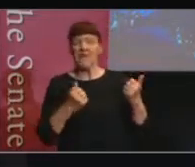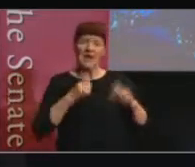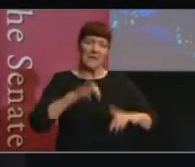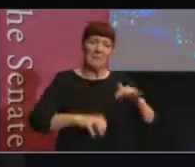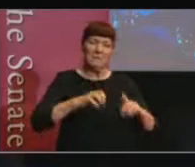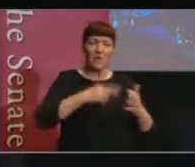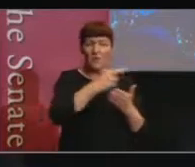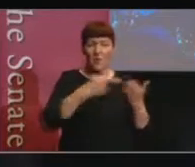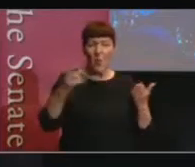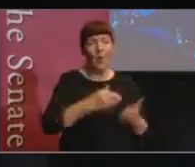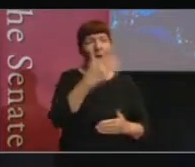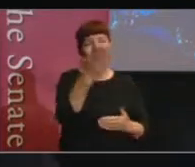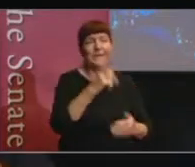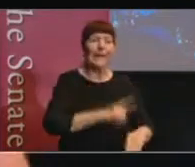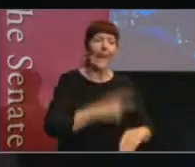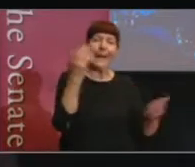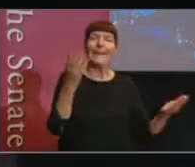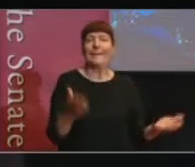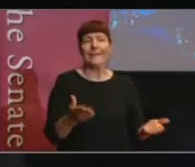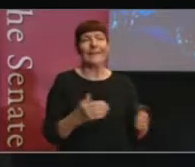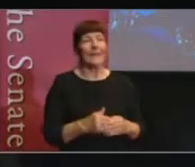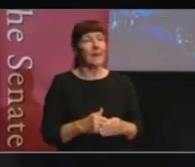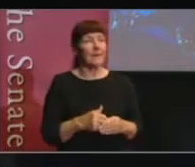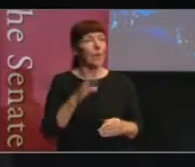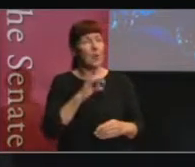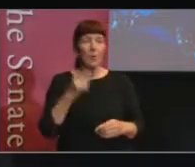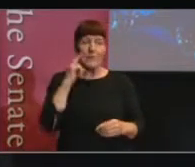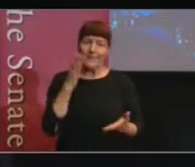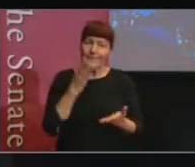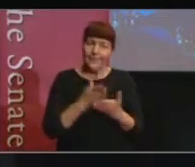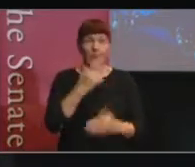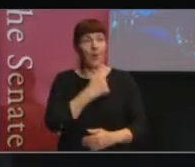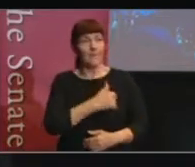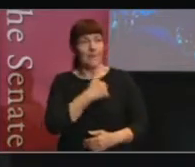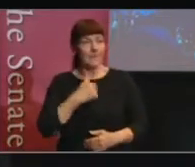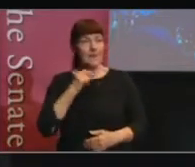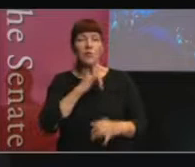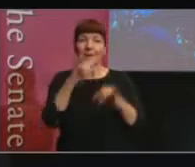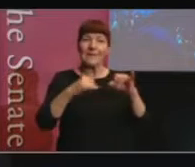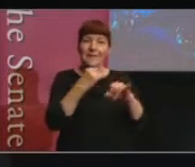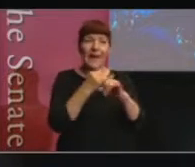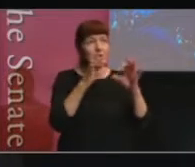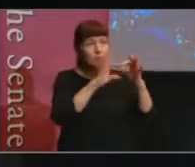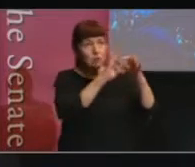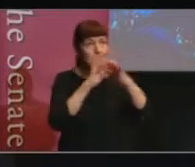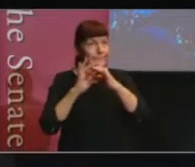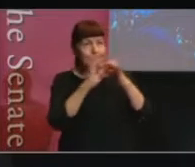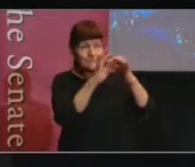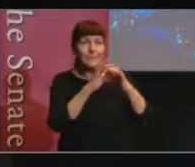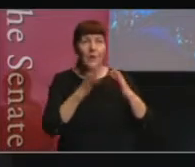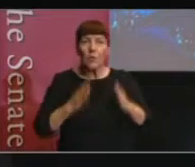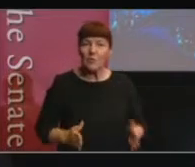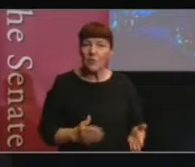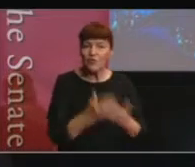it's tabled too late. We don't see a genuine commitment to international human rights standards in the